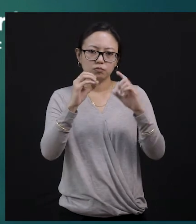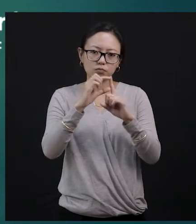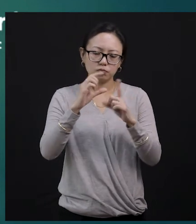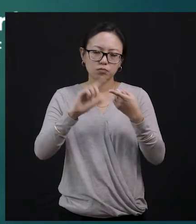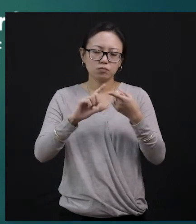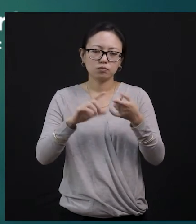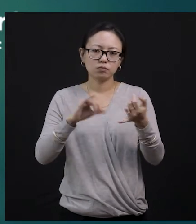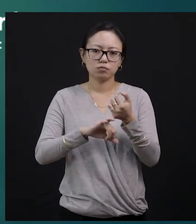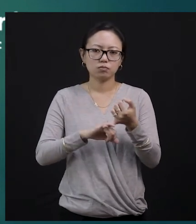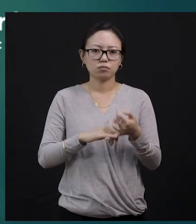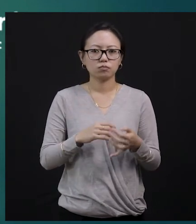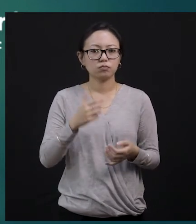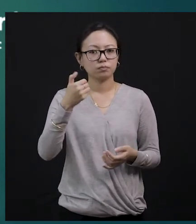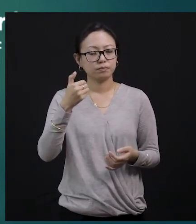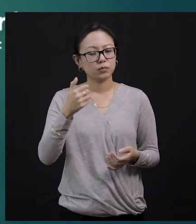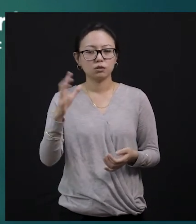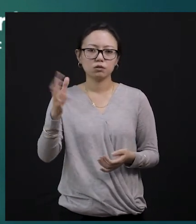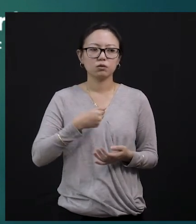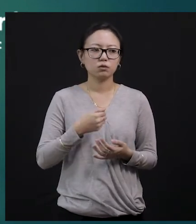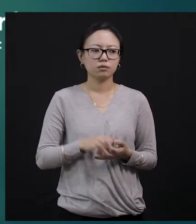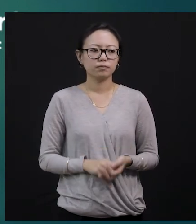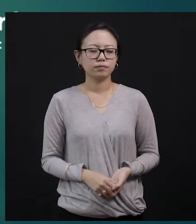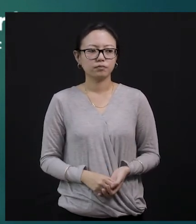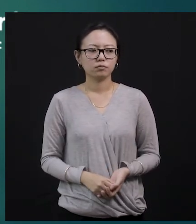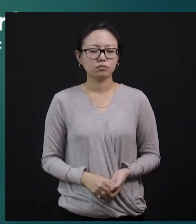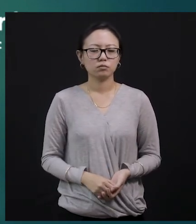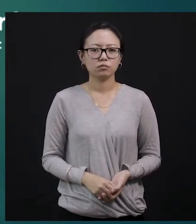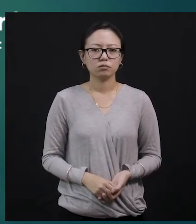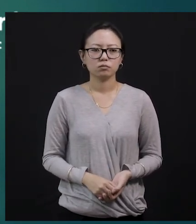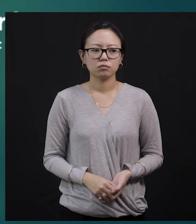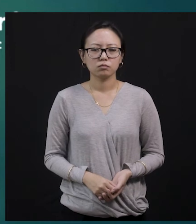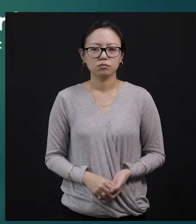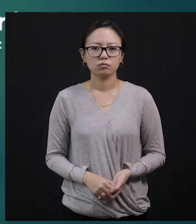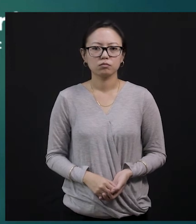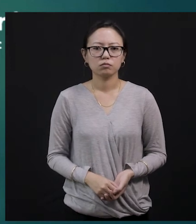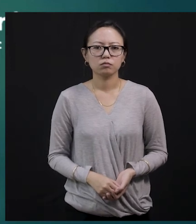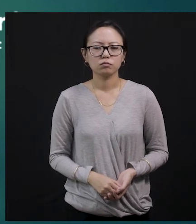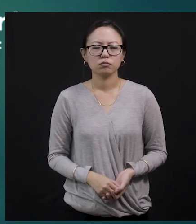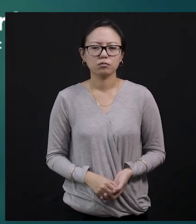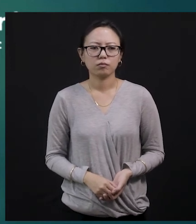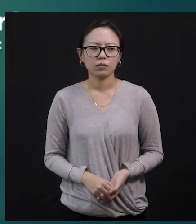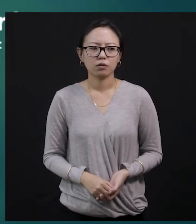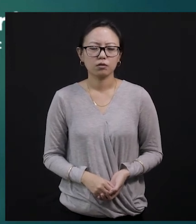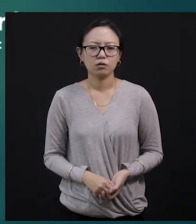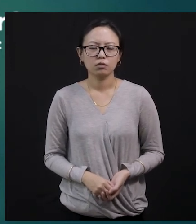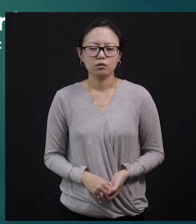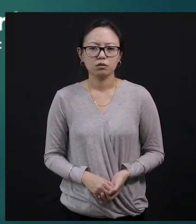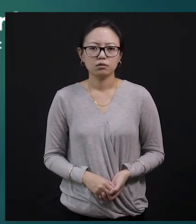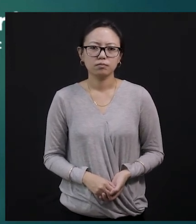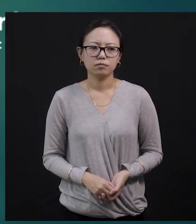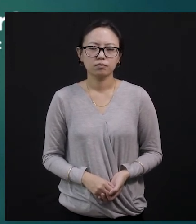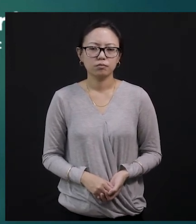what you call a comb. He did not like the shopkeeper bought it back. The young boy tried another. And then, he got a